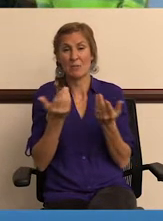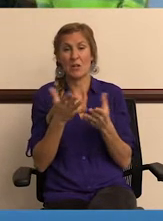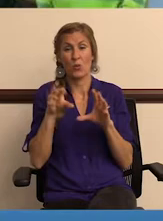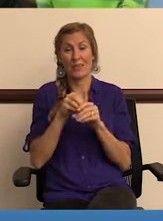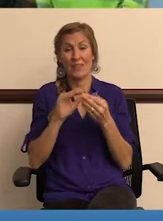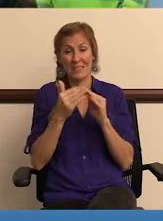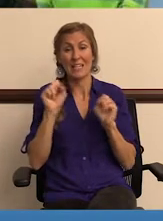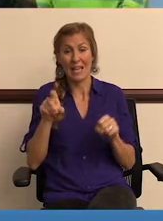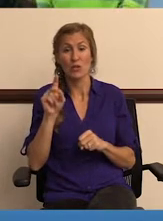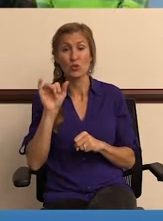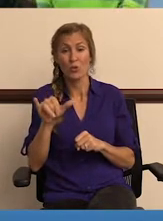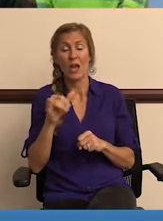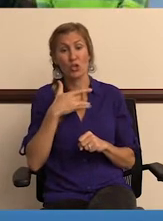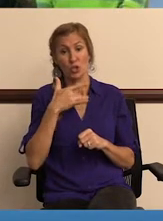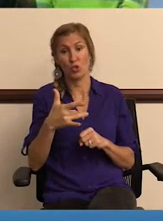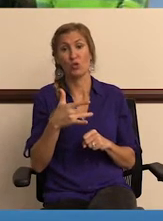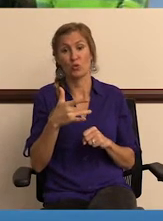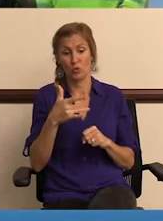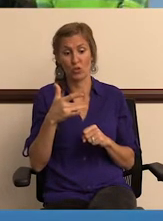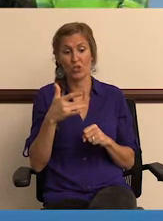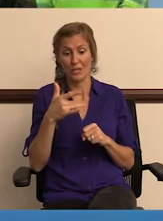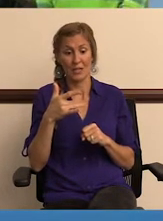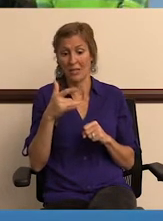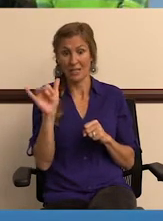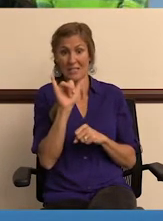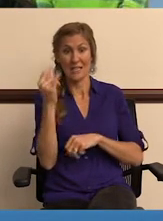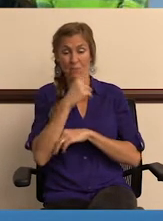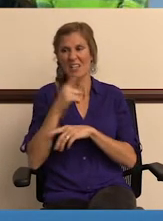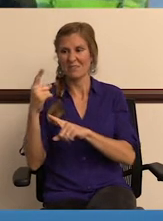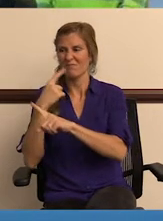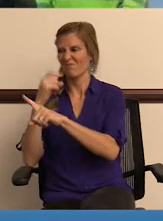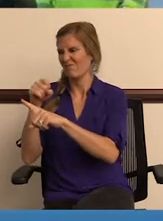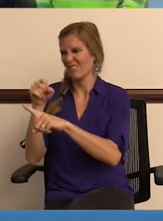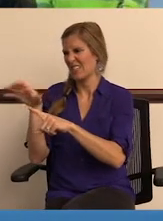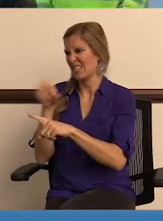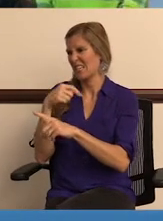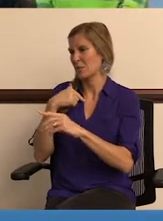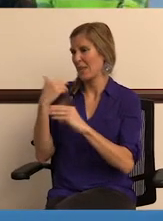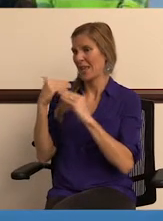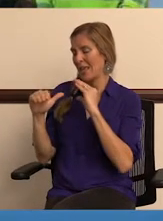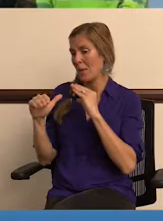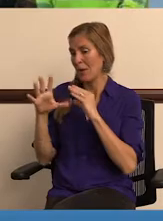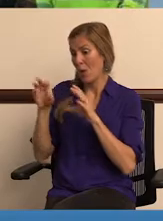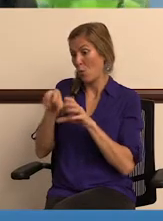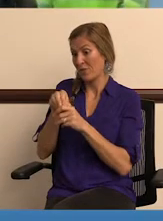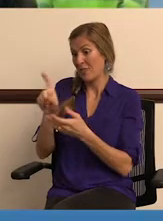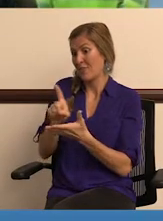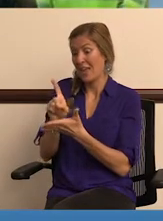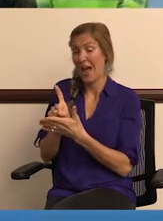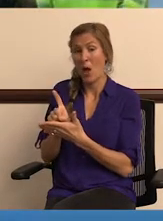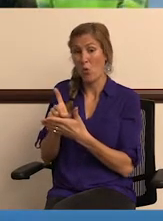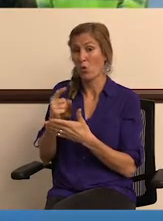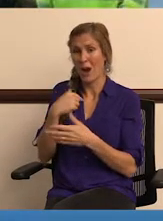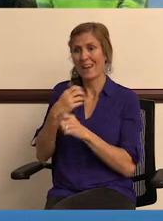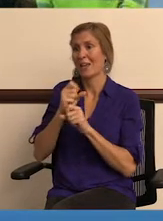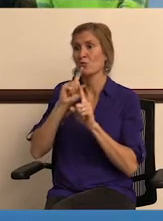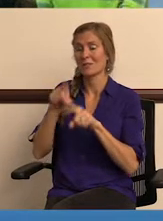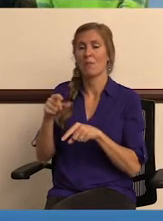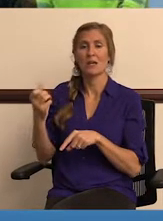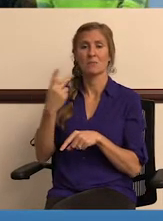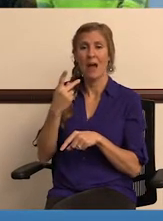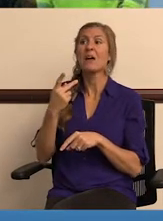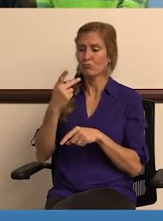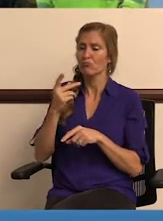our team here in the city can do that usually the same day that we ask. Yeah, it just takes me an email and then within the hour